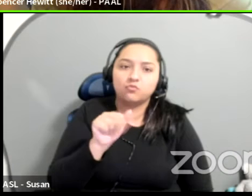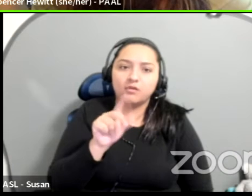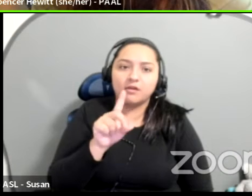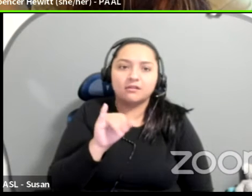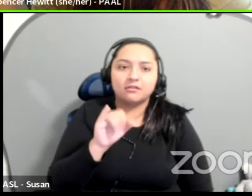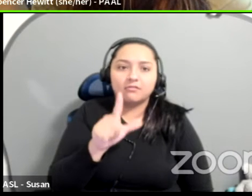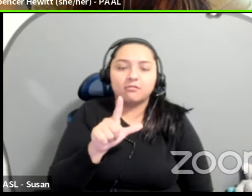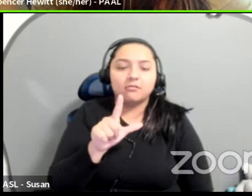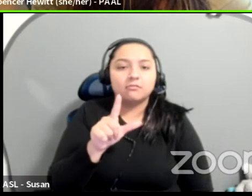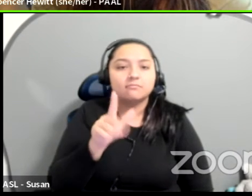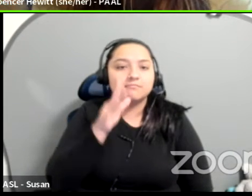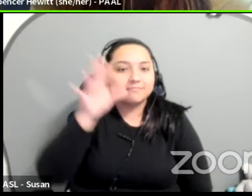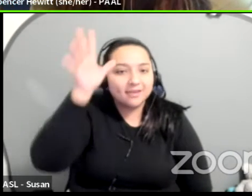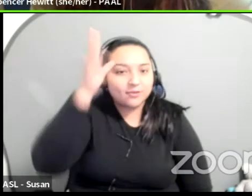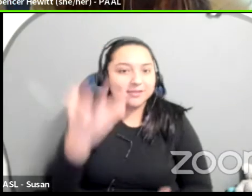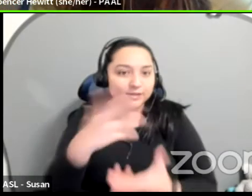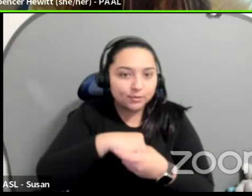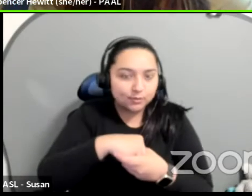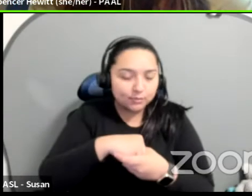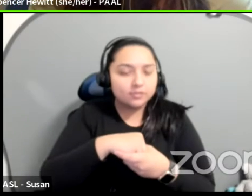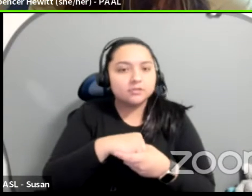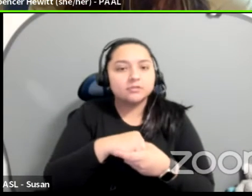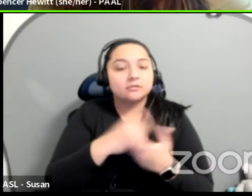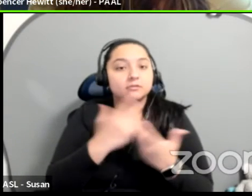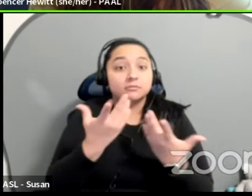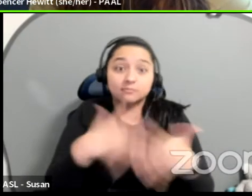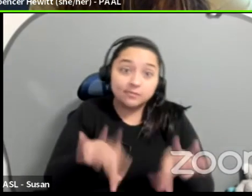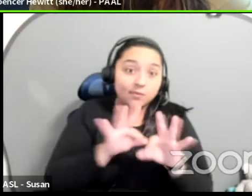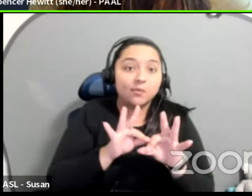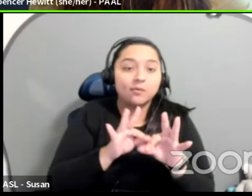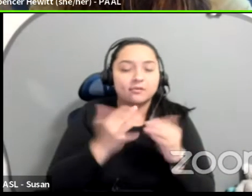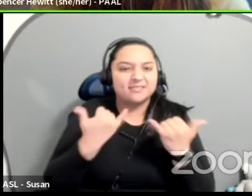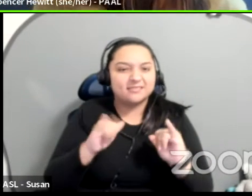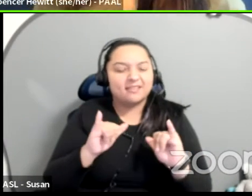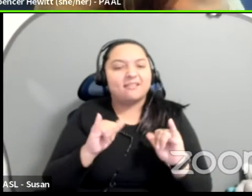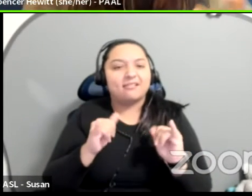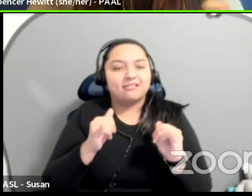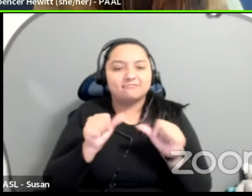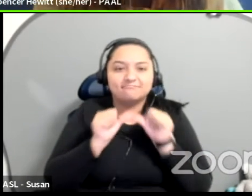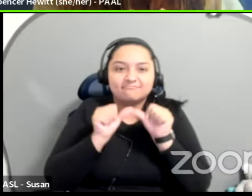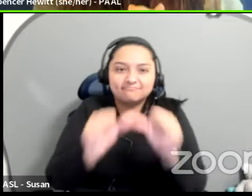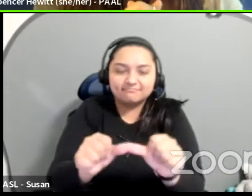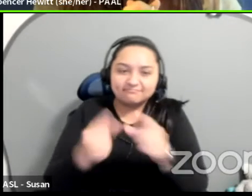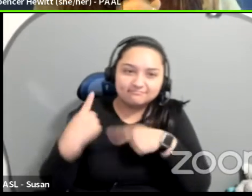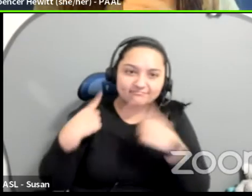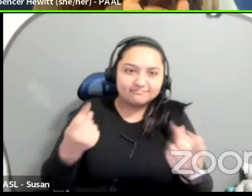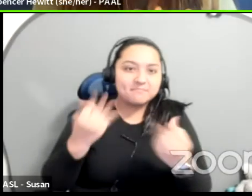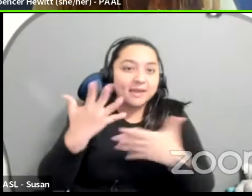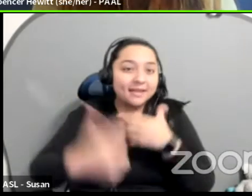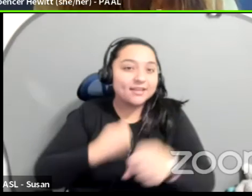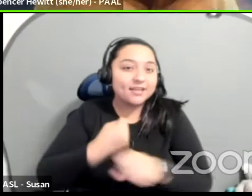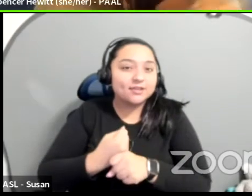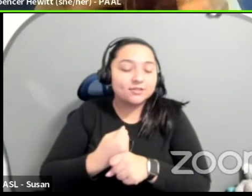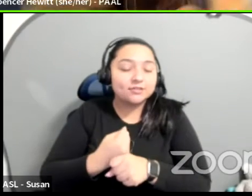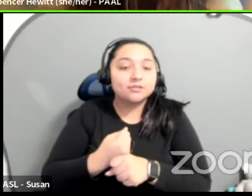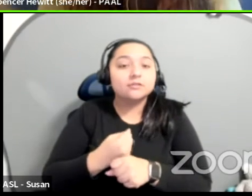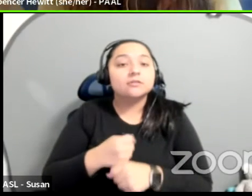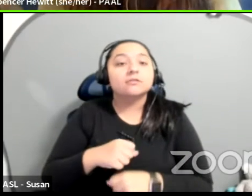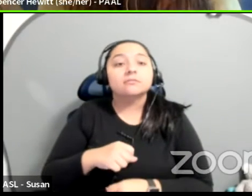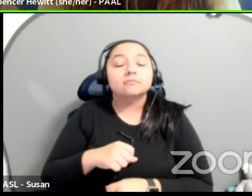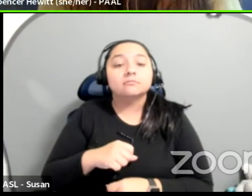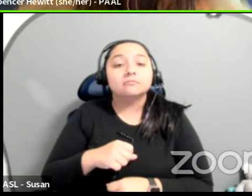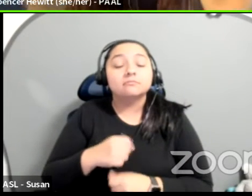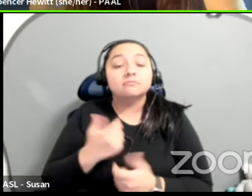integral to the Playwrights Realms programs, even virtually years later, um, and consistent. And I would say that in our